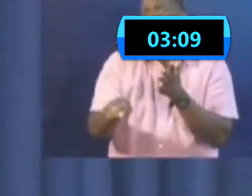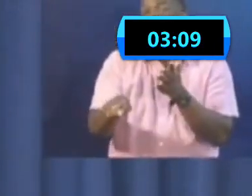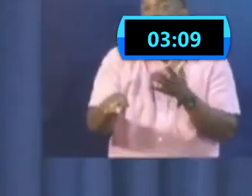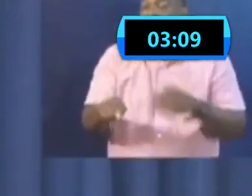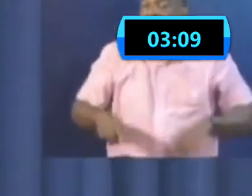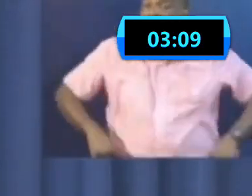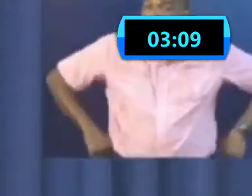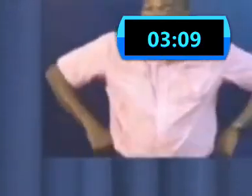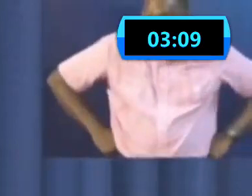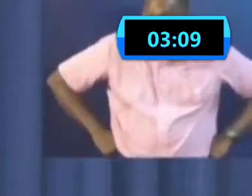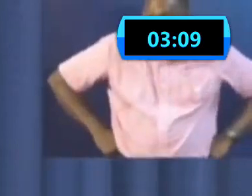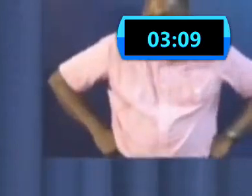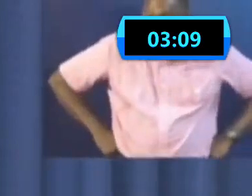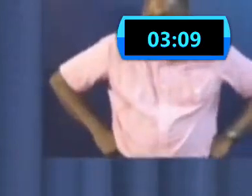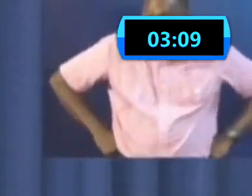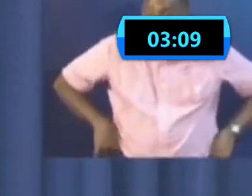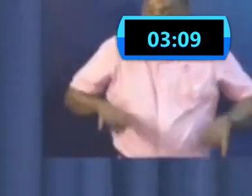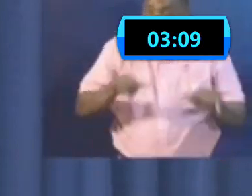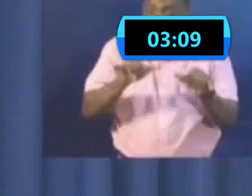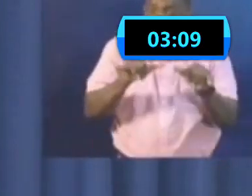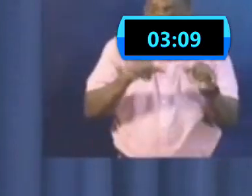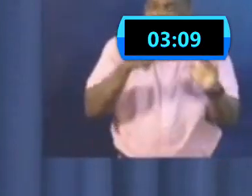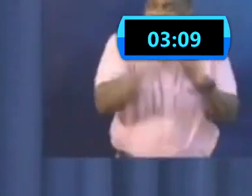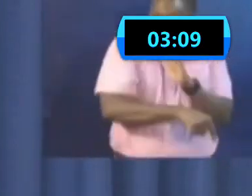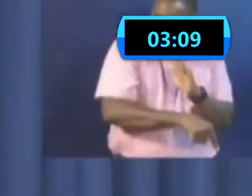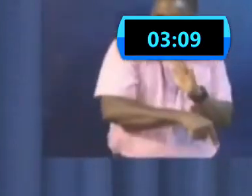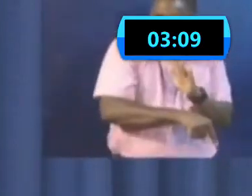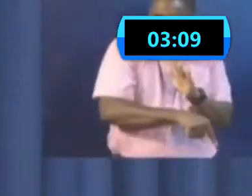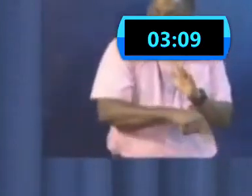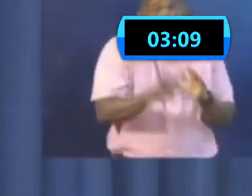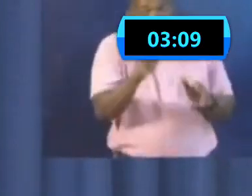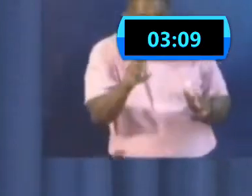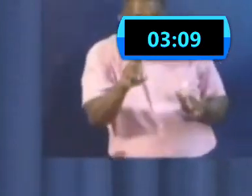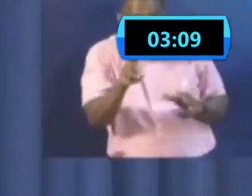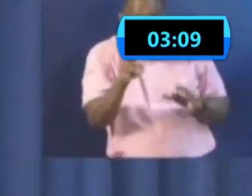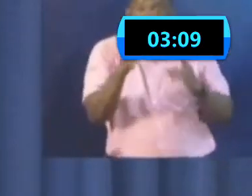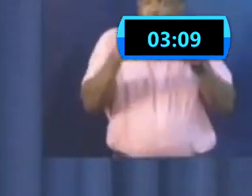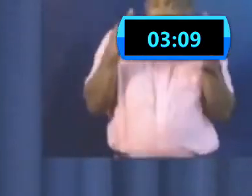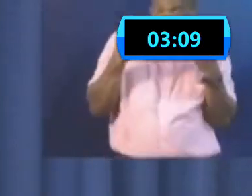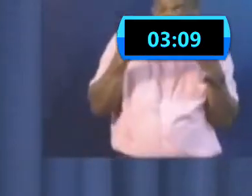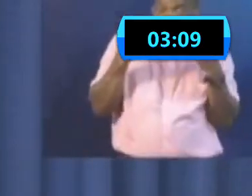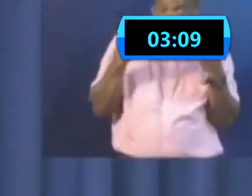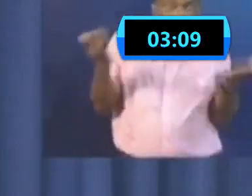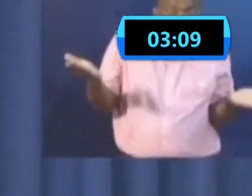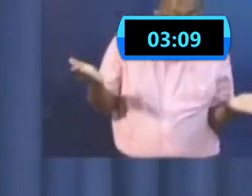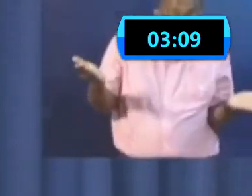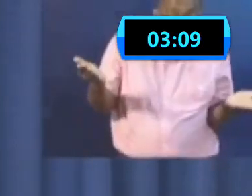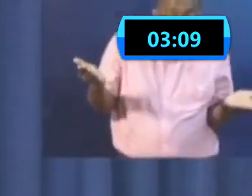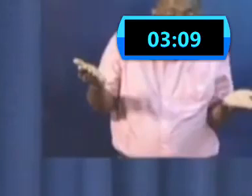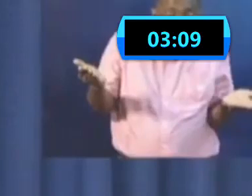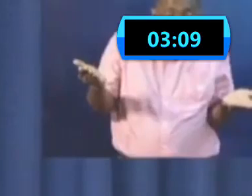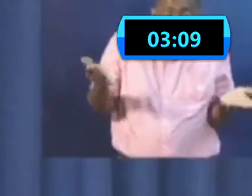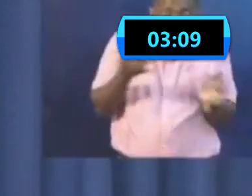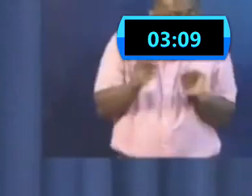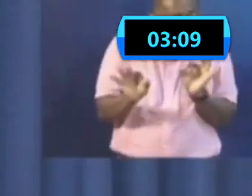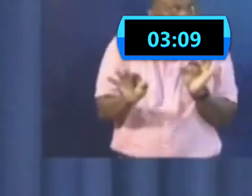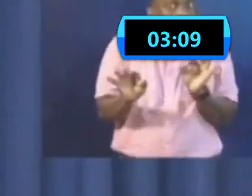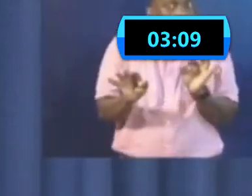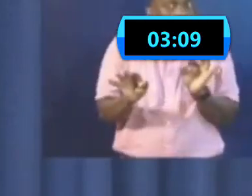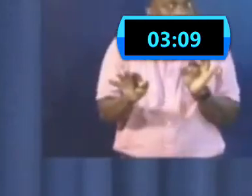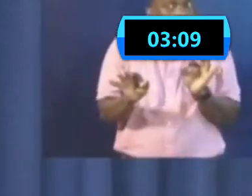poor people could do is put on the mask. And there's no penalty. The penalty is for not putting it on. And I'm sure